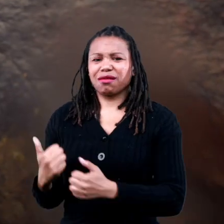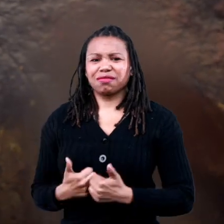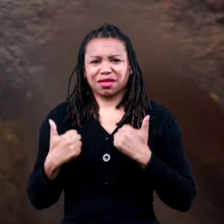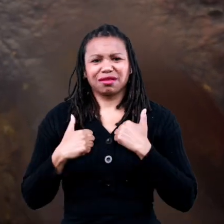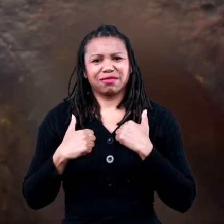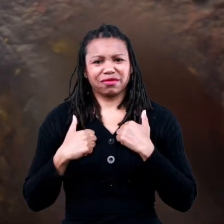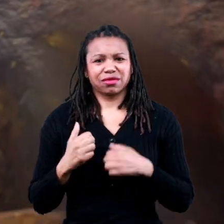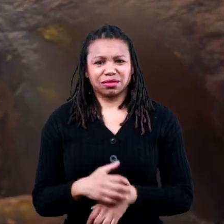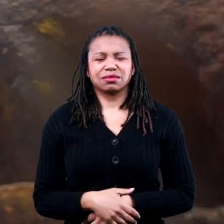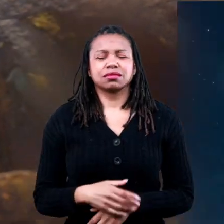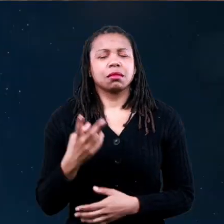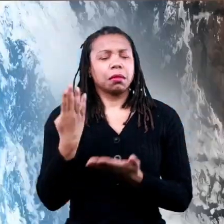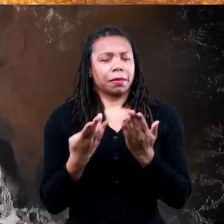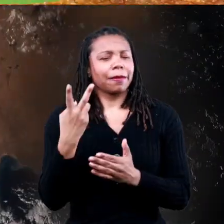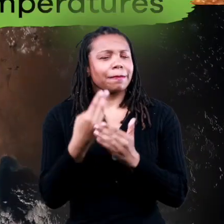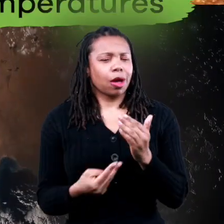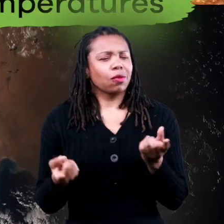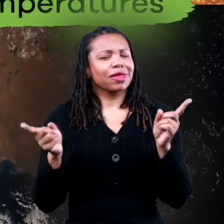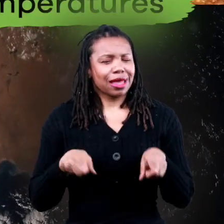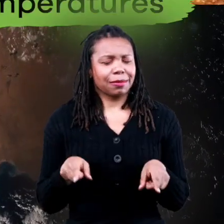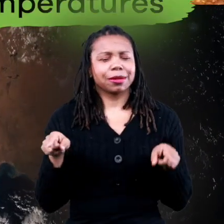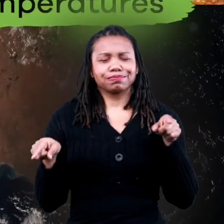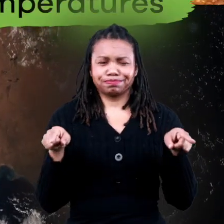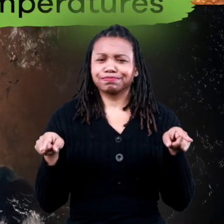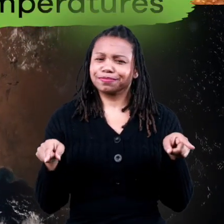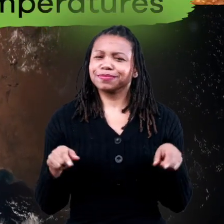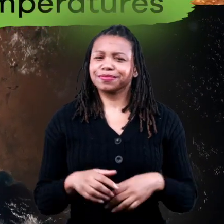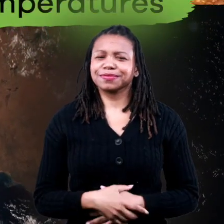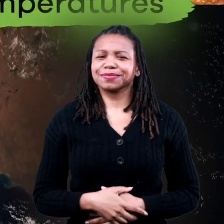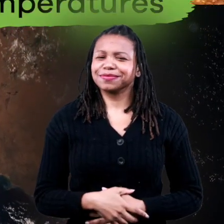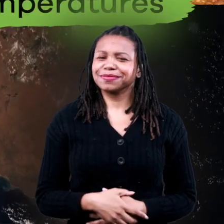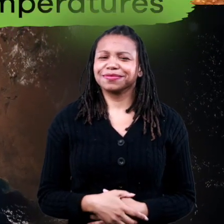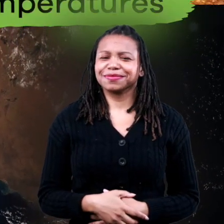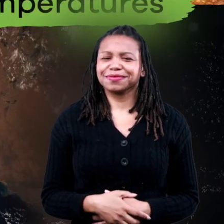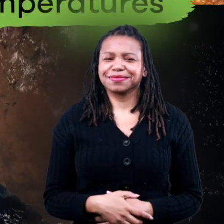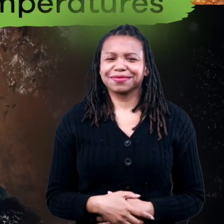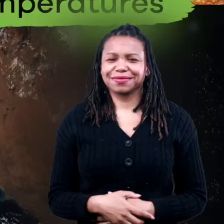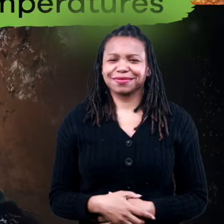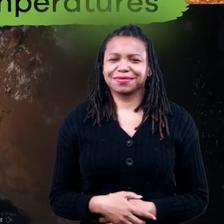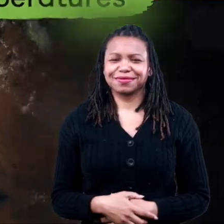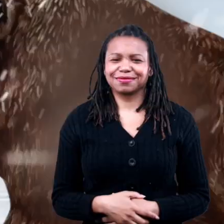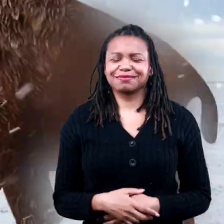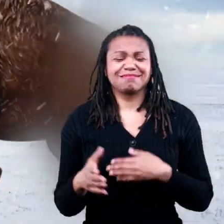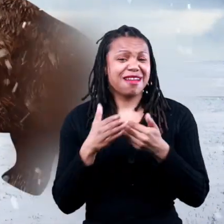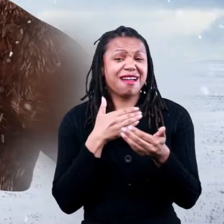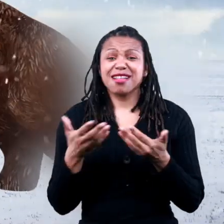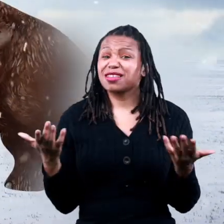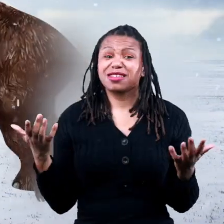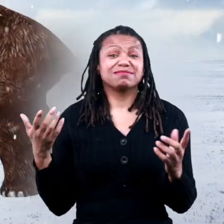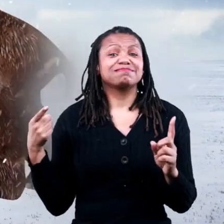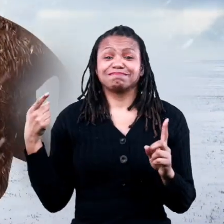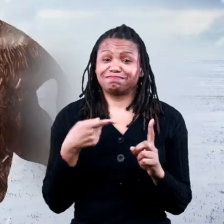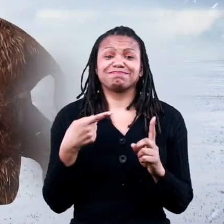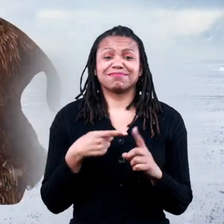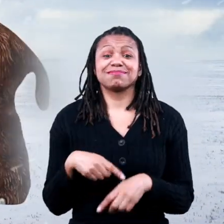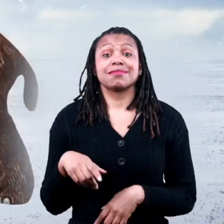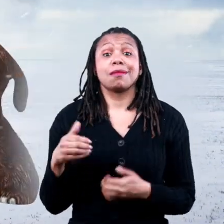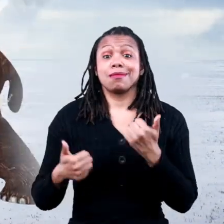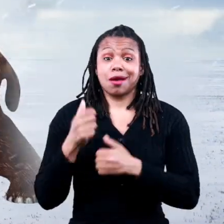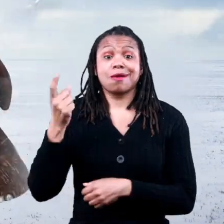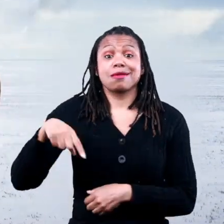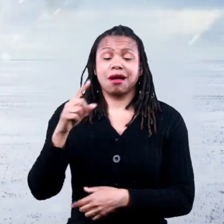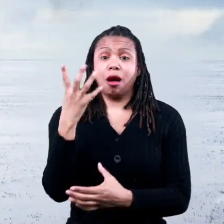mammoth's habitats or that it was a combination of both of these things no matter the cause